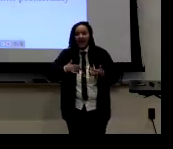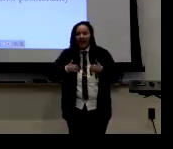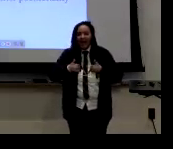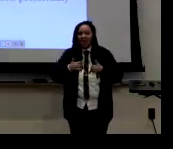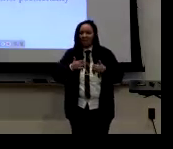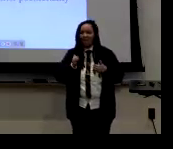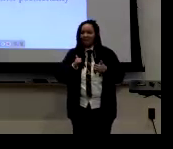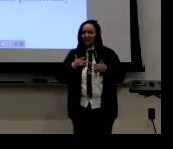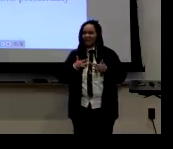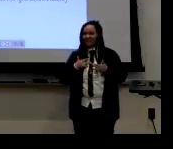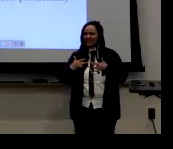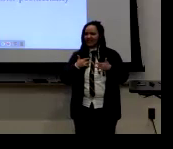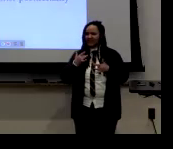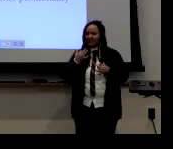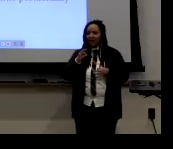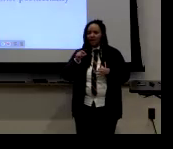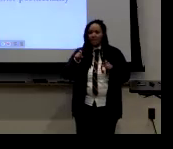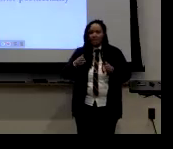It creates tension because.